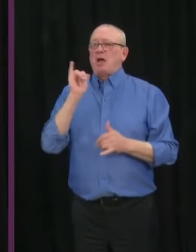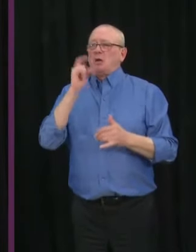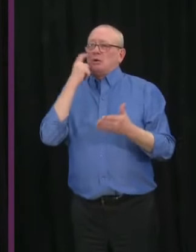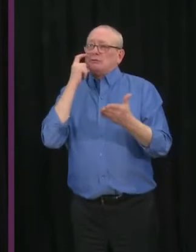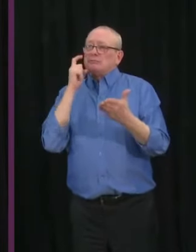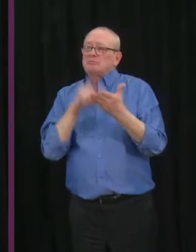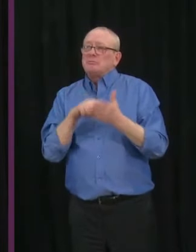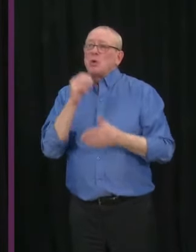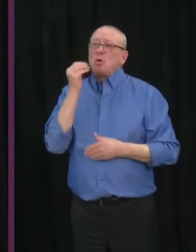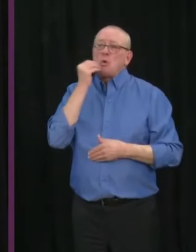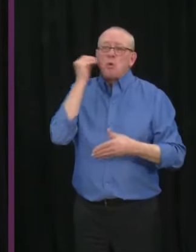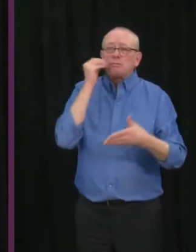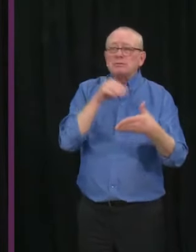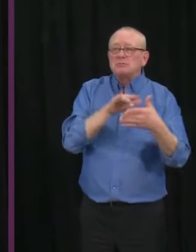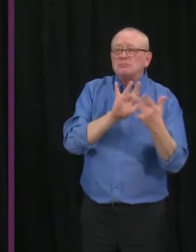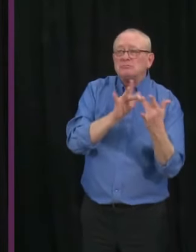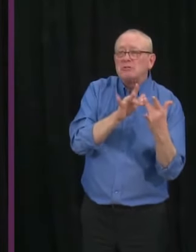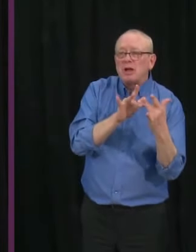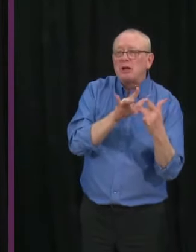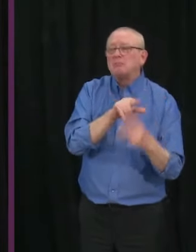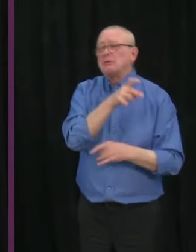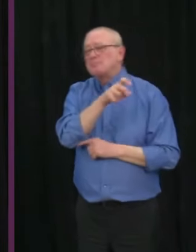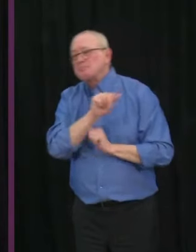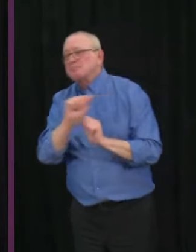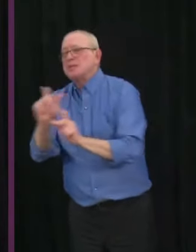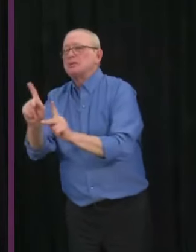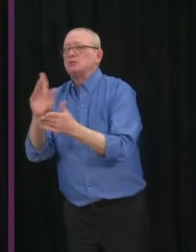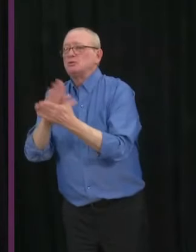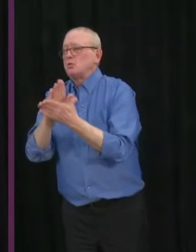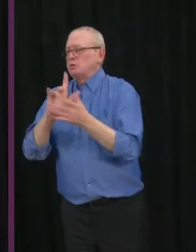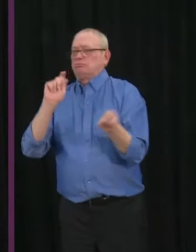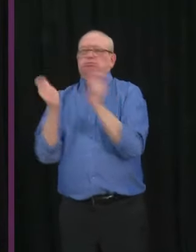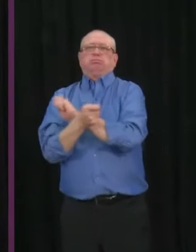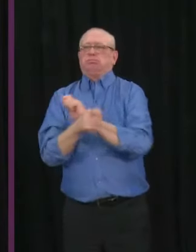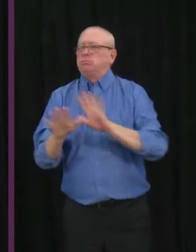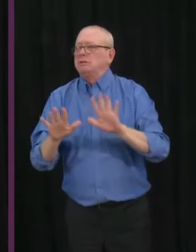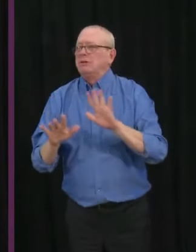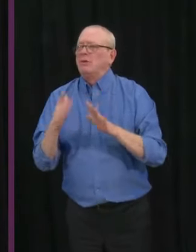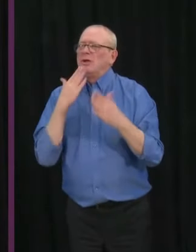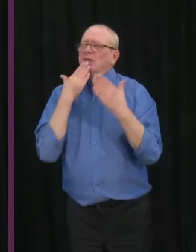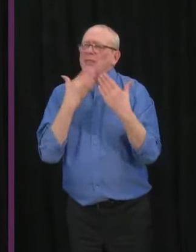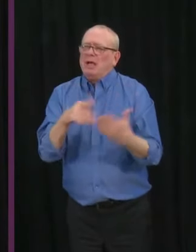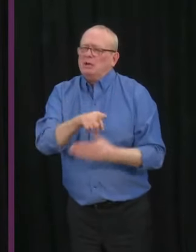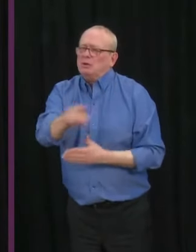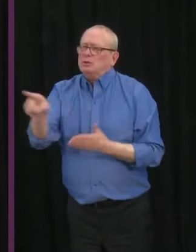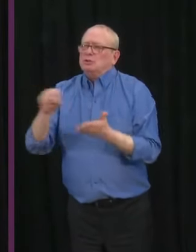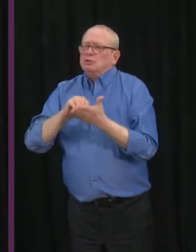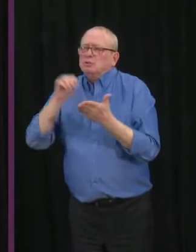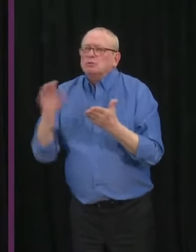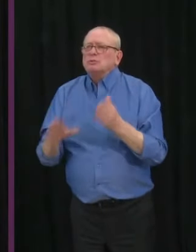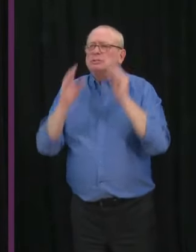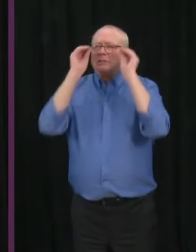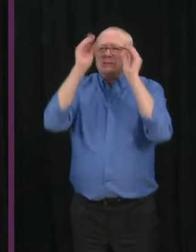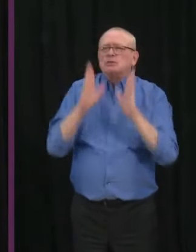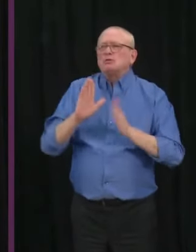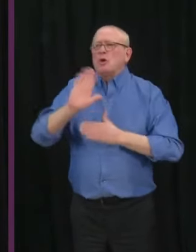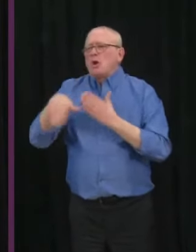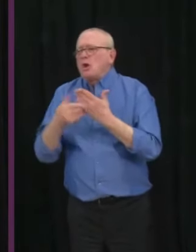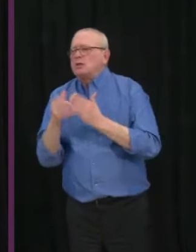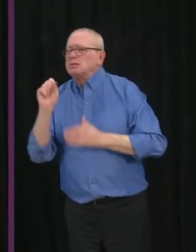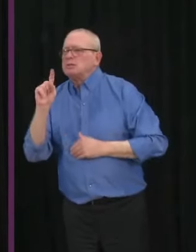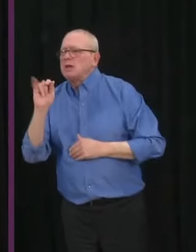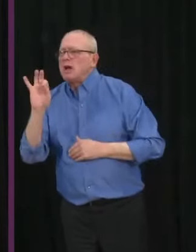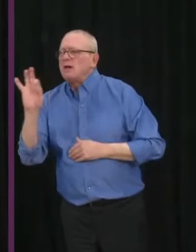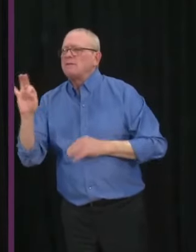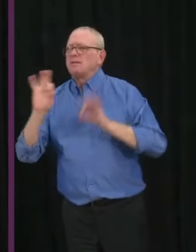And I want to recognize the efforts and flexibility of teachers and school staff, as well as students and families, for making this